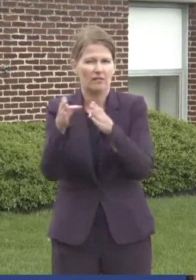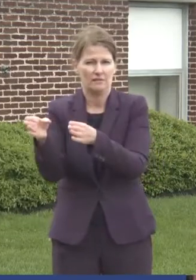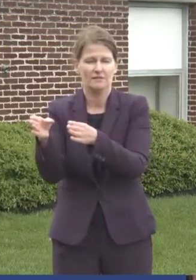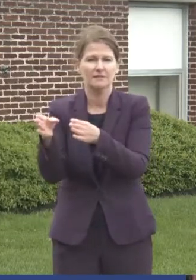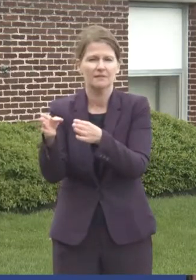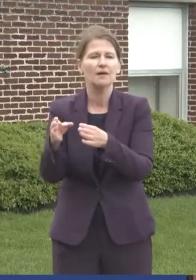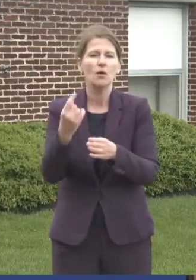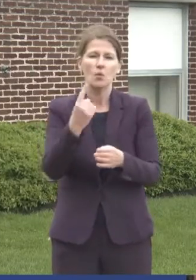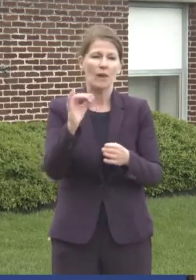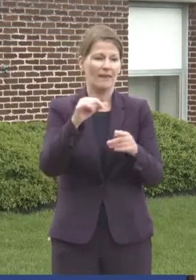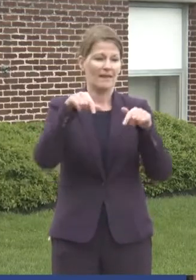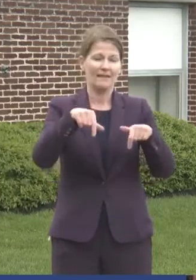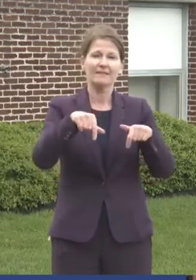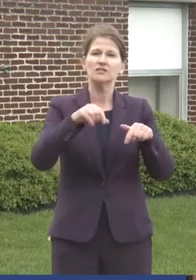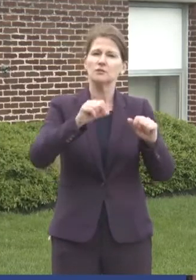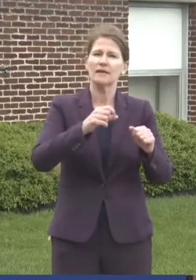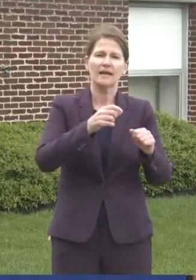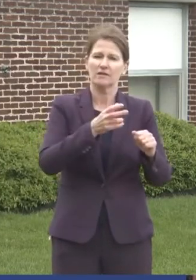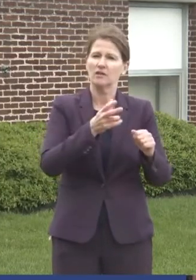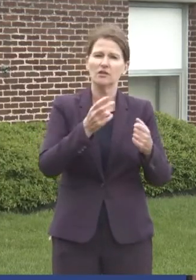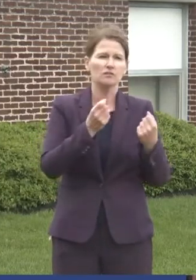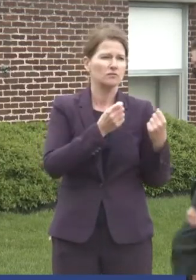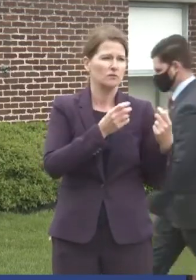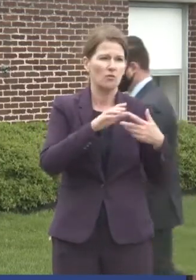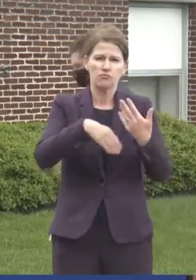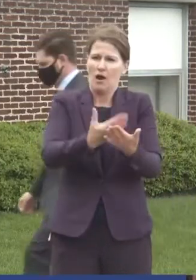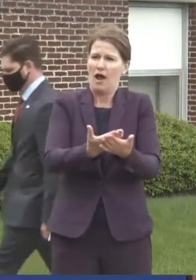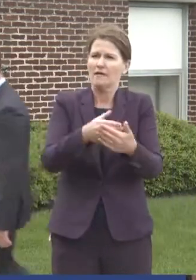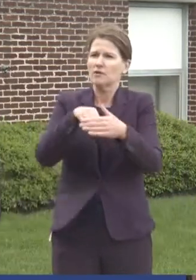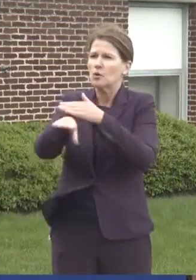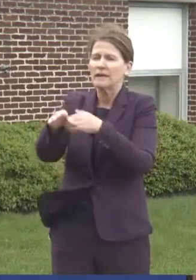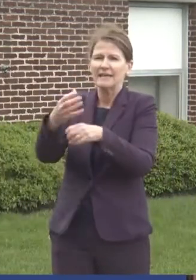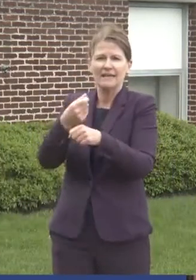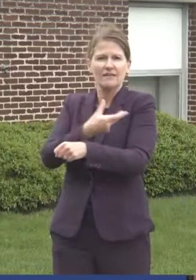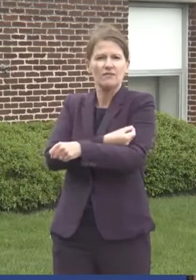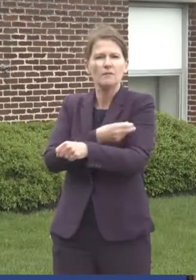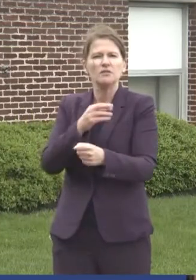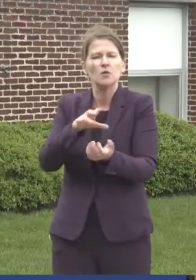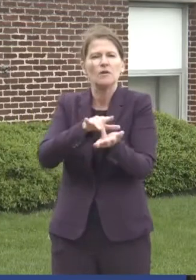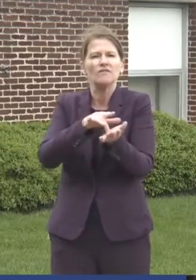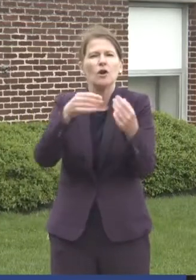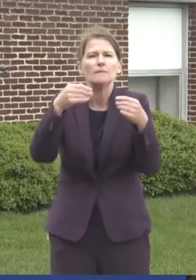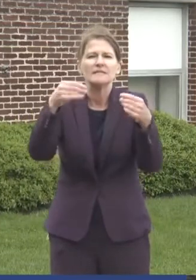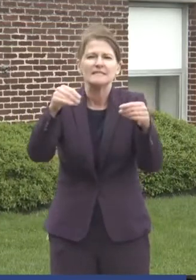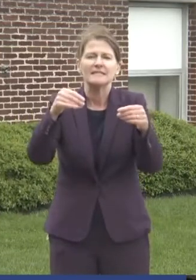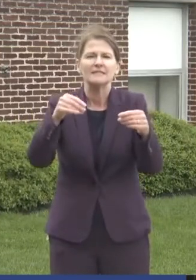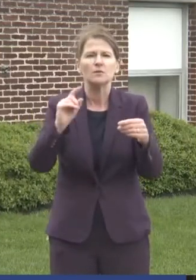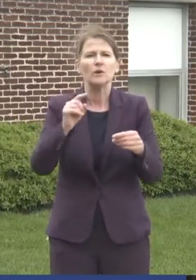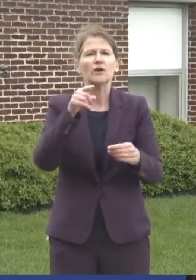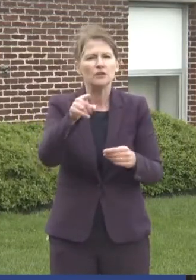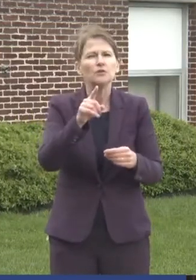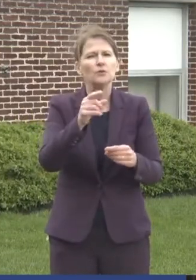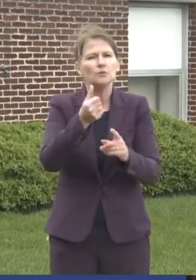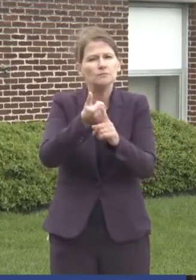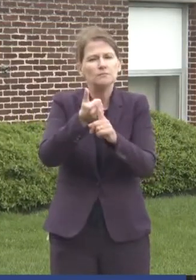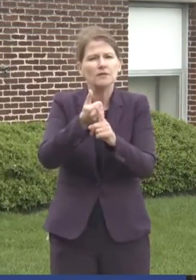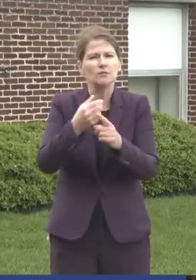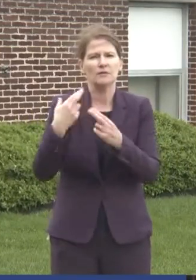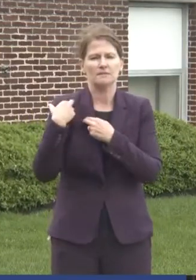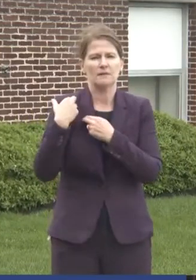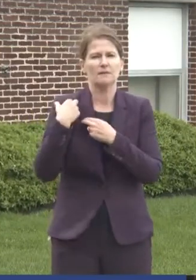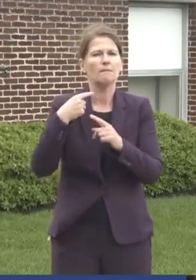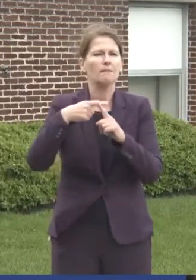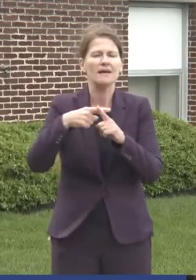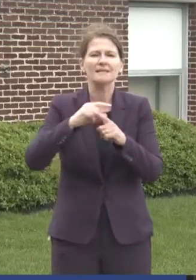like this, where you can drive in and get the vaccine or the pharmacies and providers where you're basically responsible. We're also